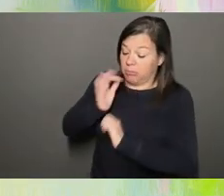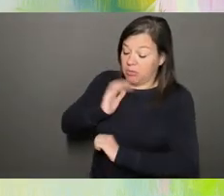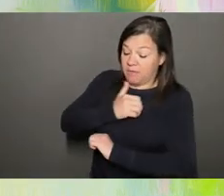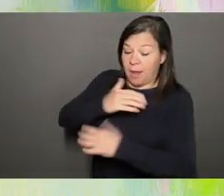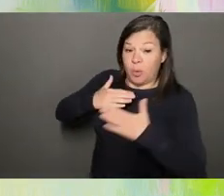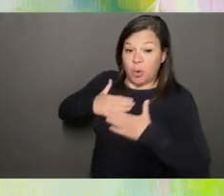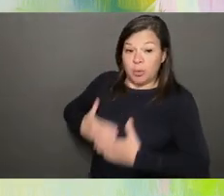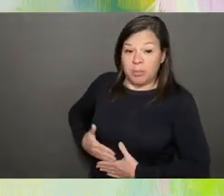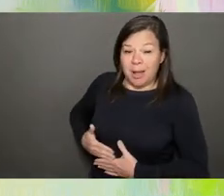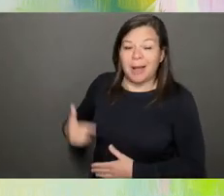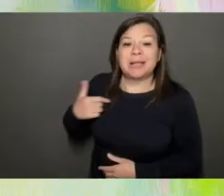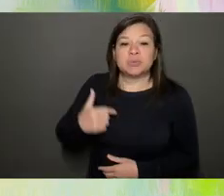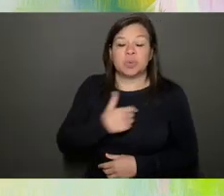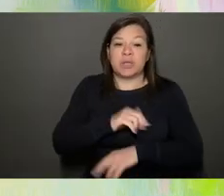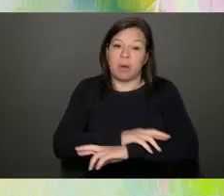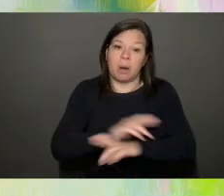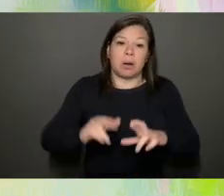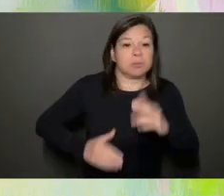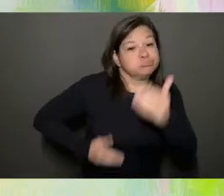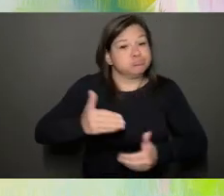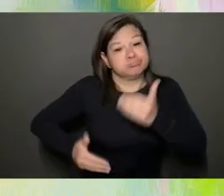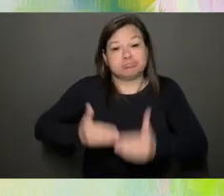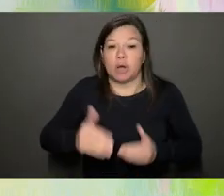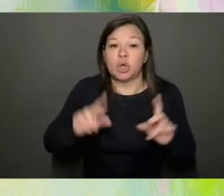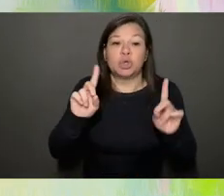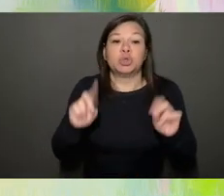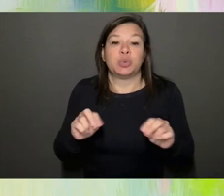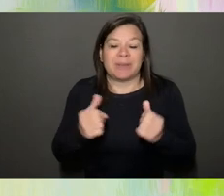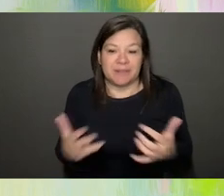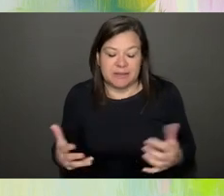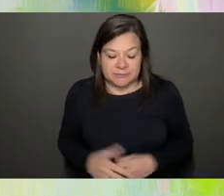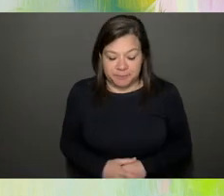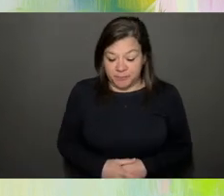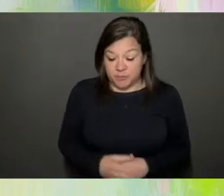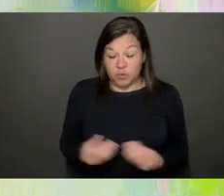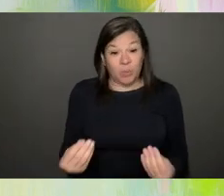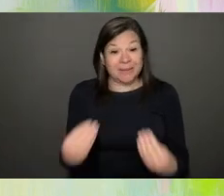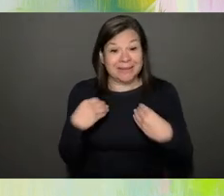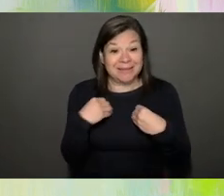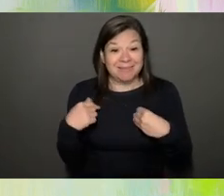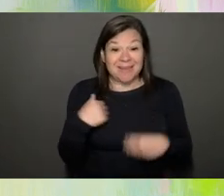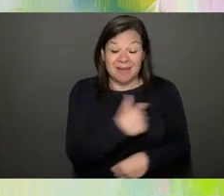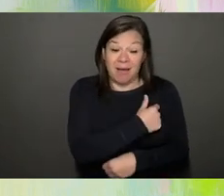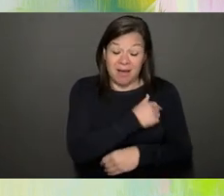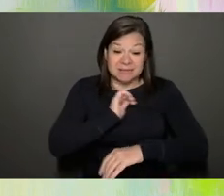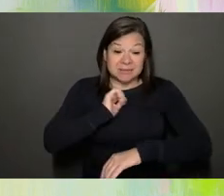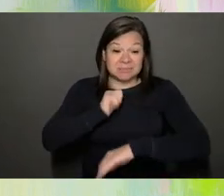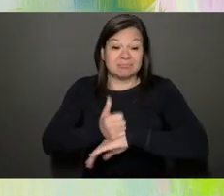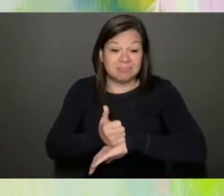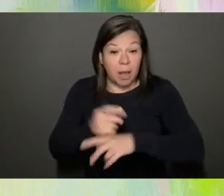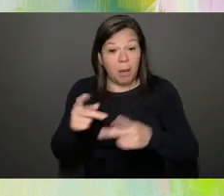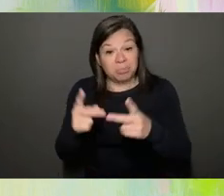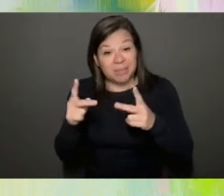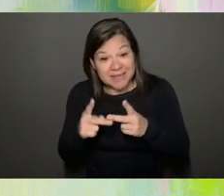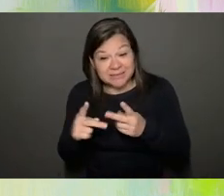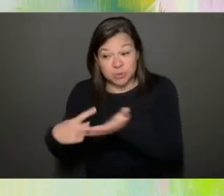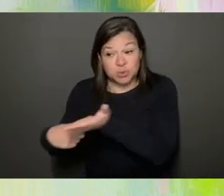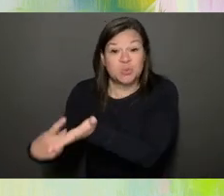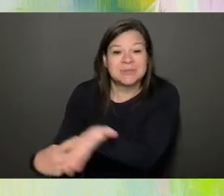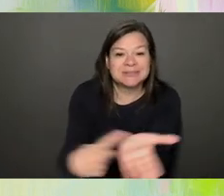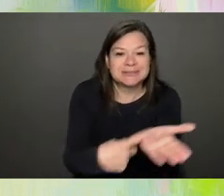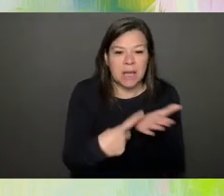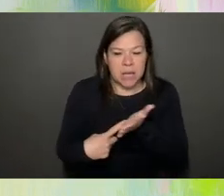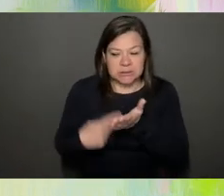the boots on the ground. So I think that by giving patients the seat at the table with you and helping to create